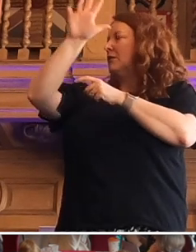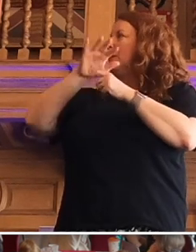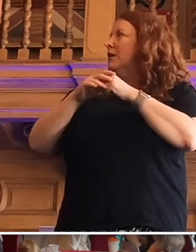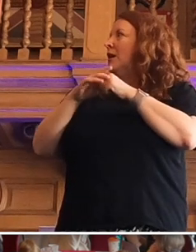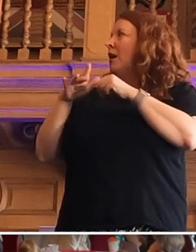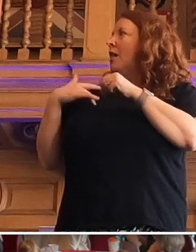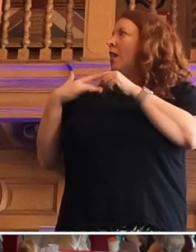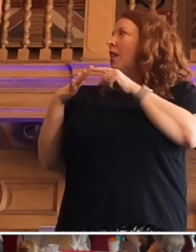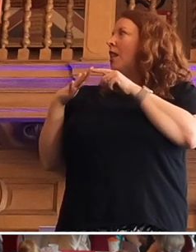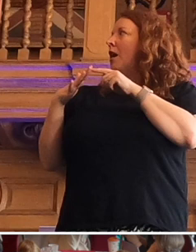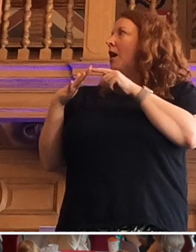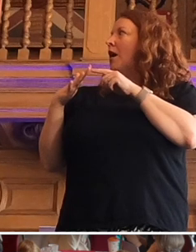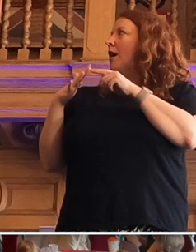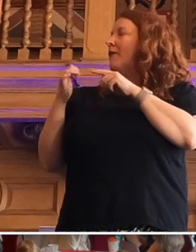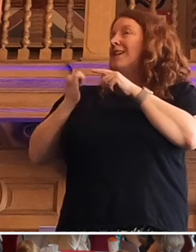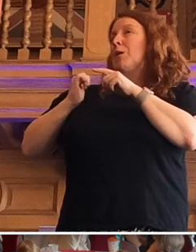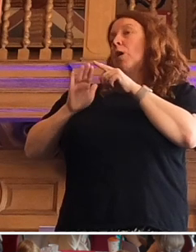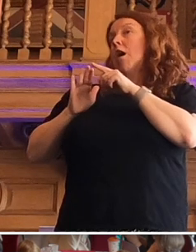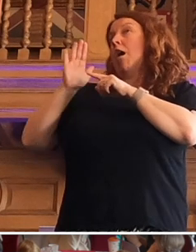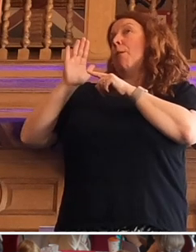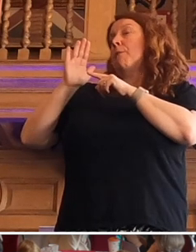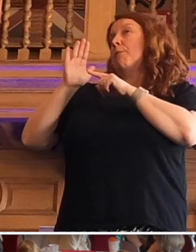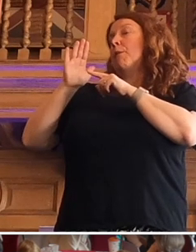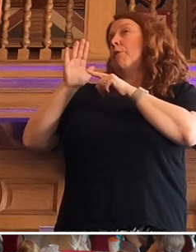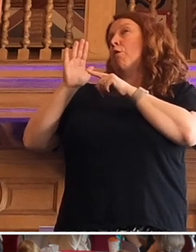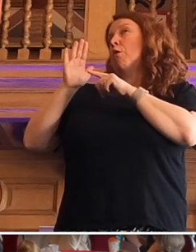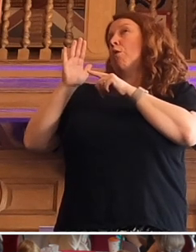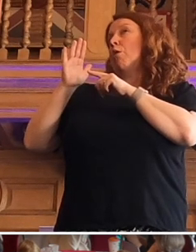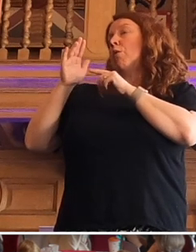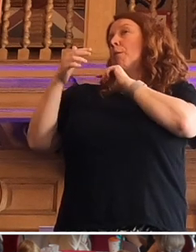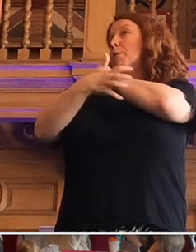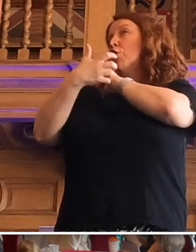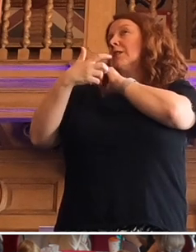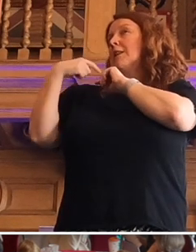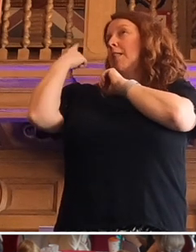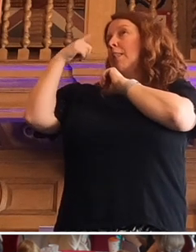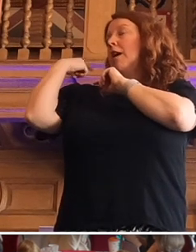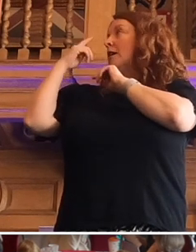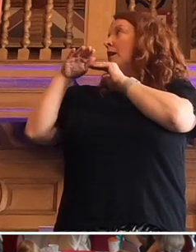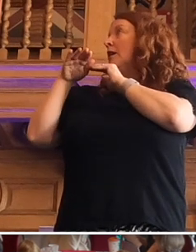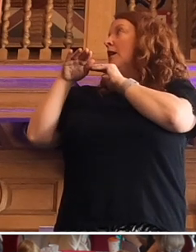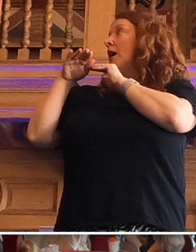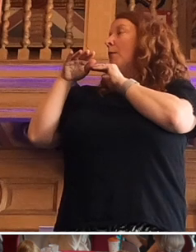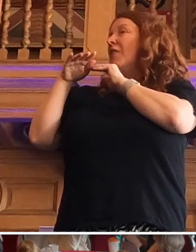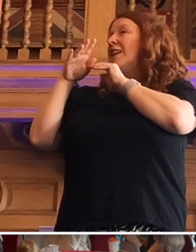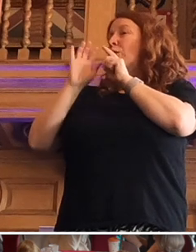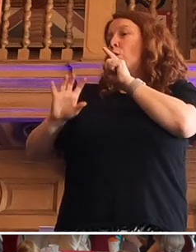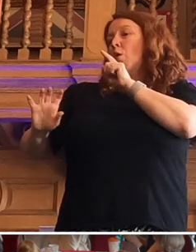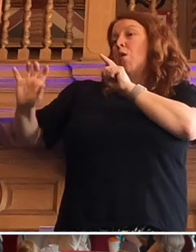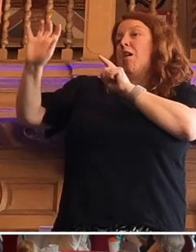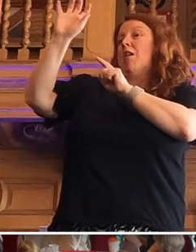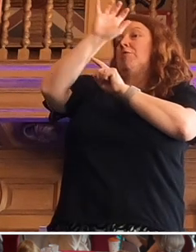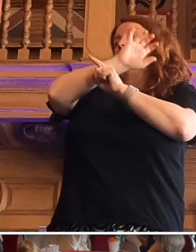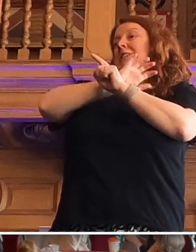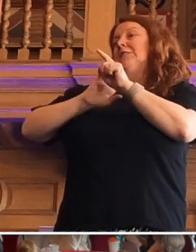went up for the poorest in London but went down in virtually every other region outside